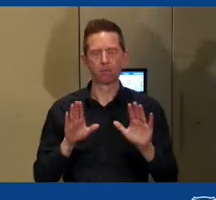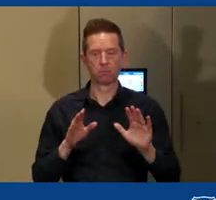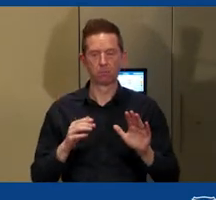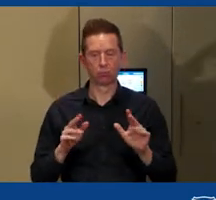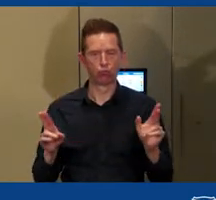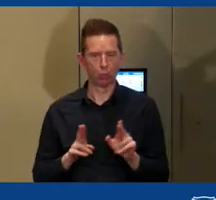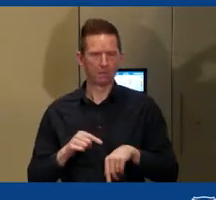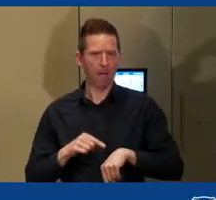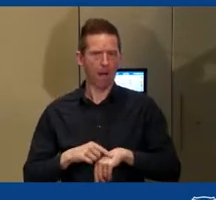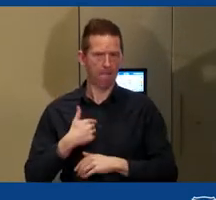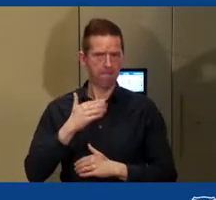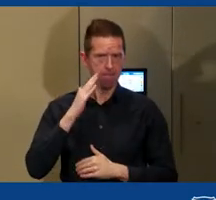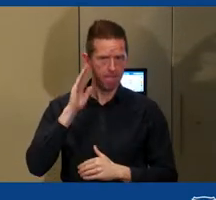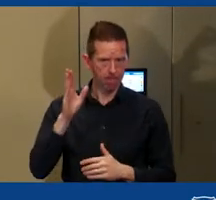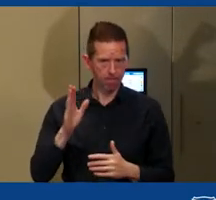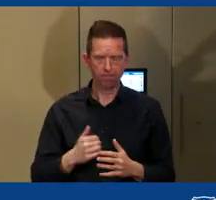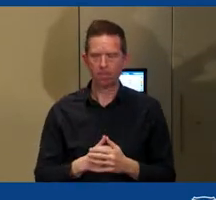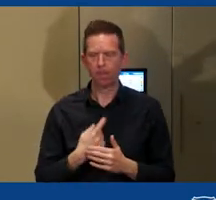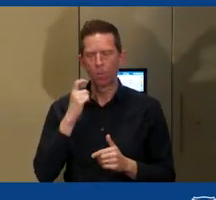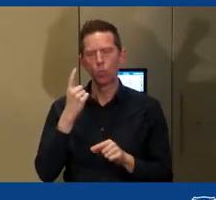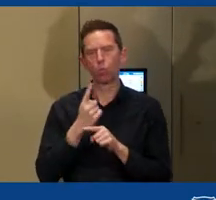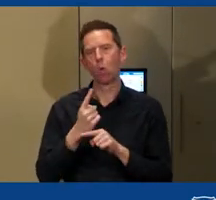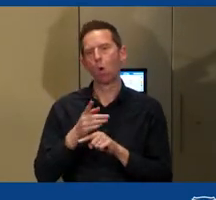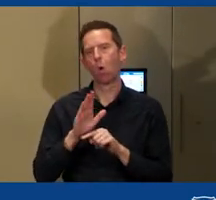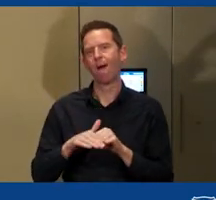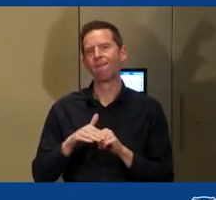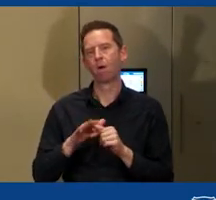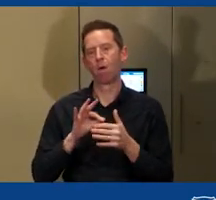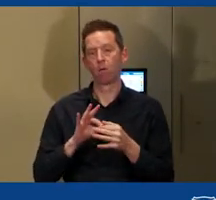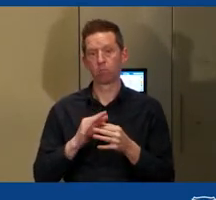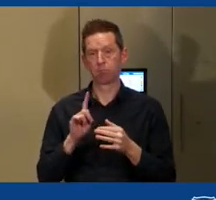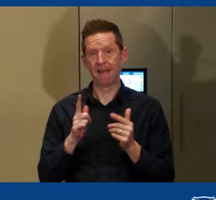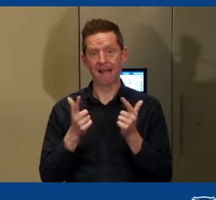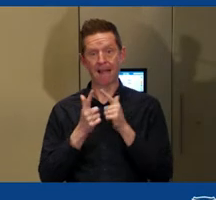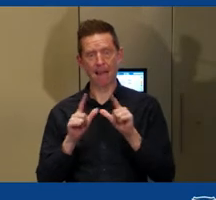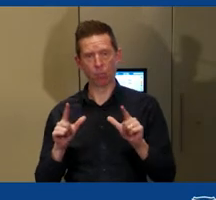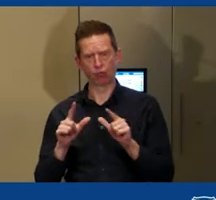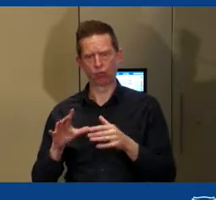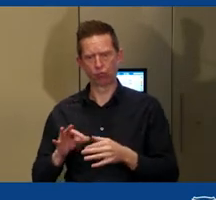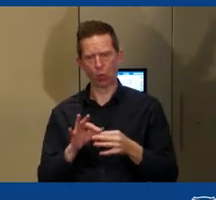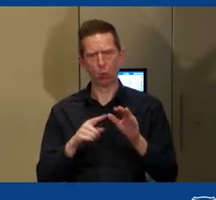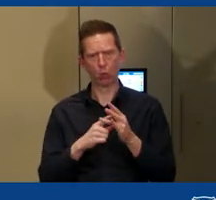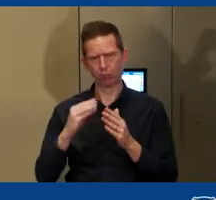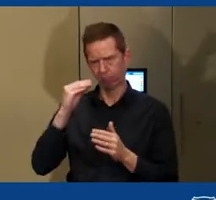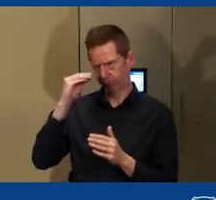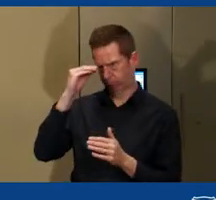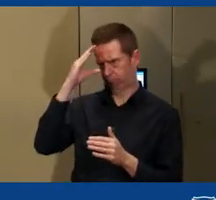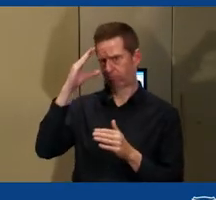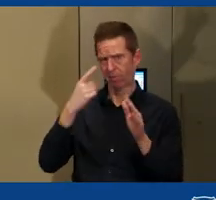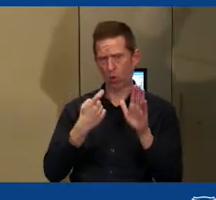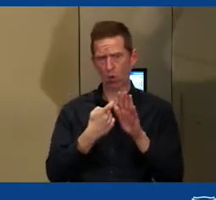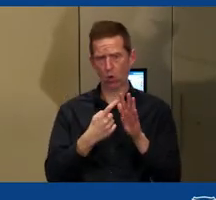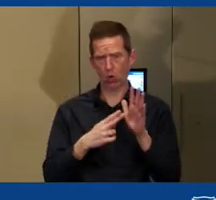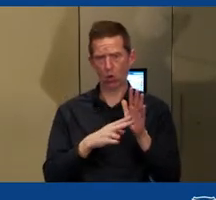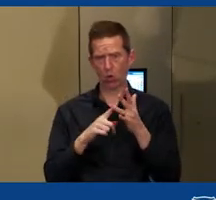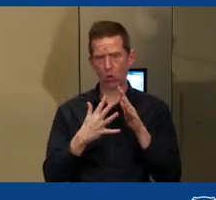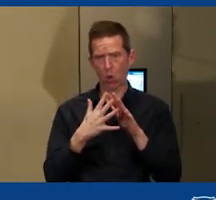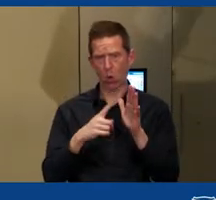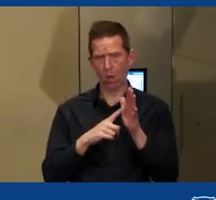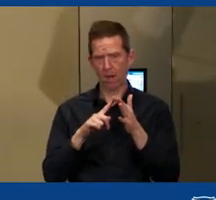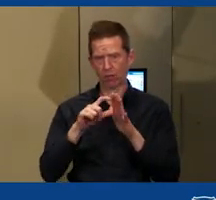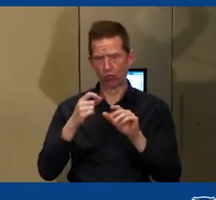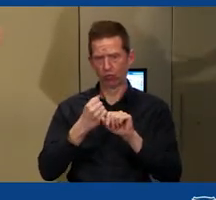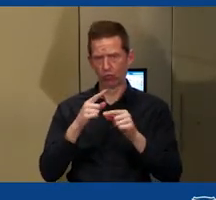I just want to focus on the relationship of language to knowledge. And it's sort of perfect that I've just followed